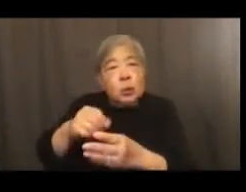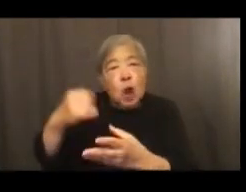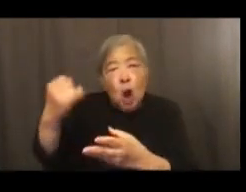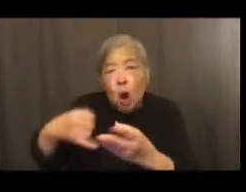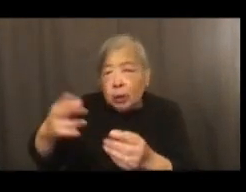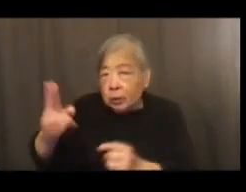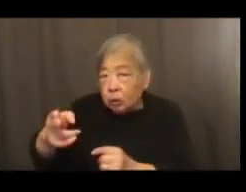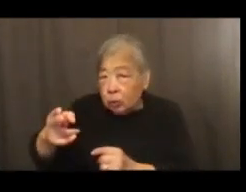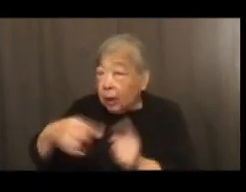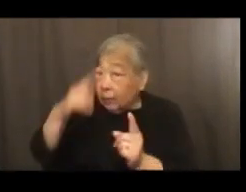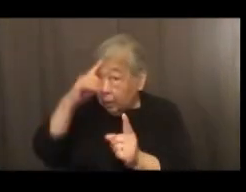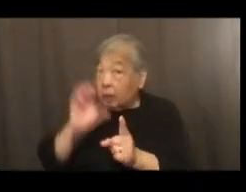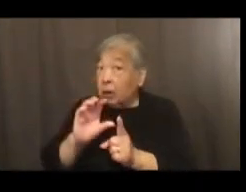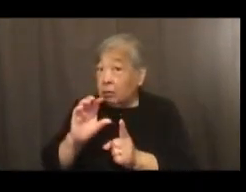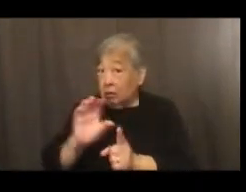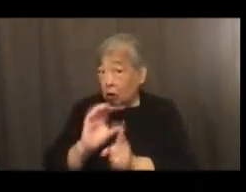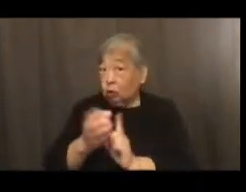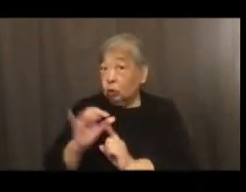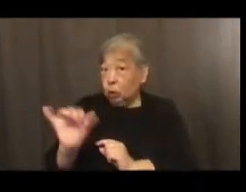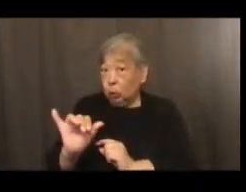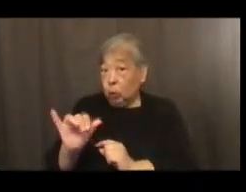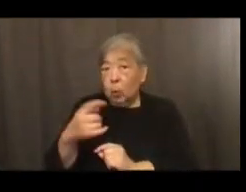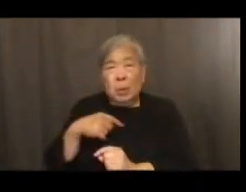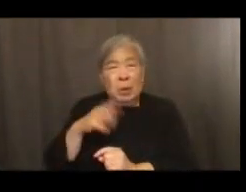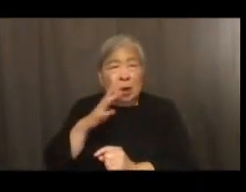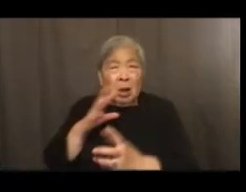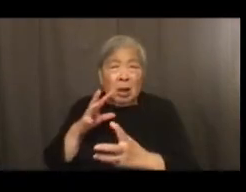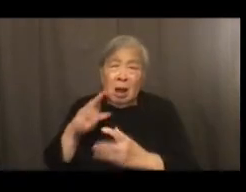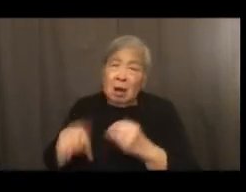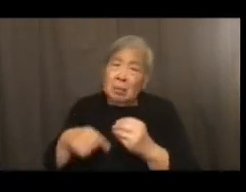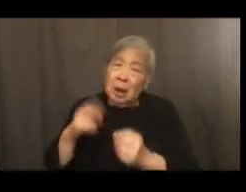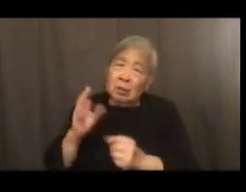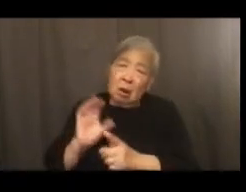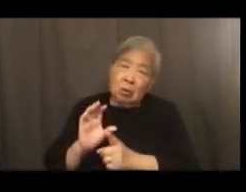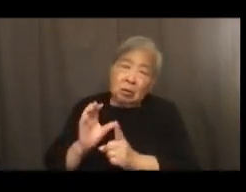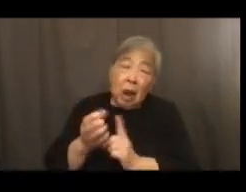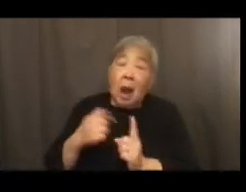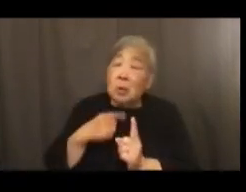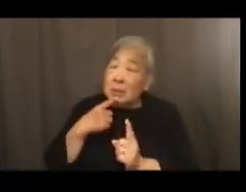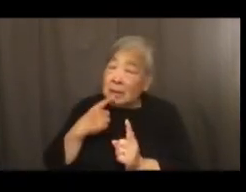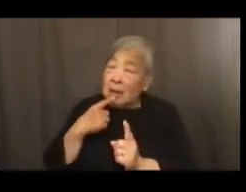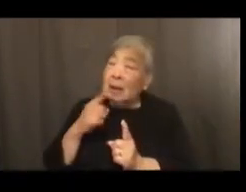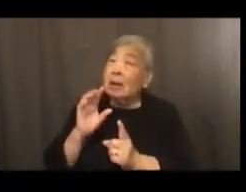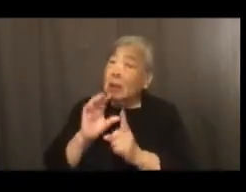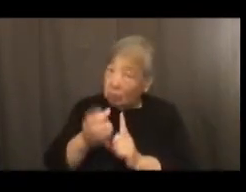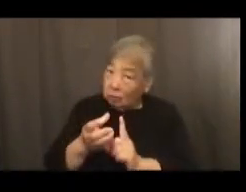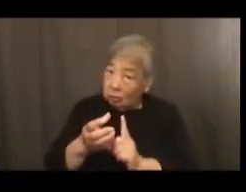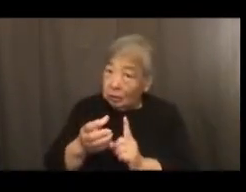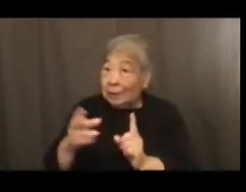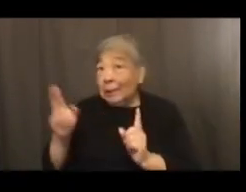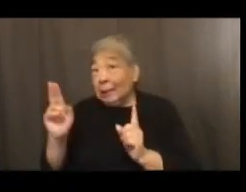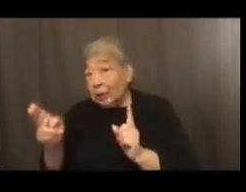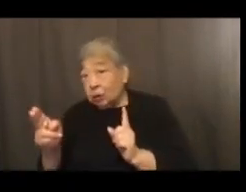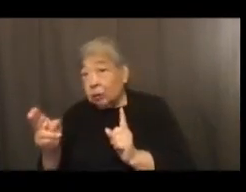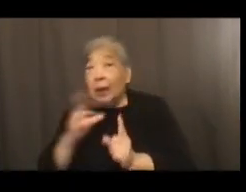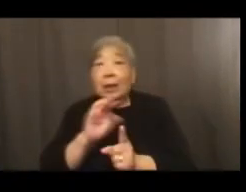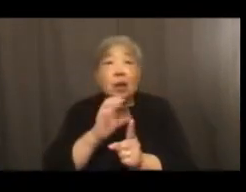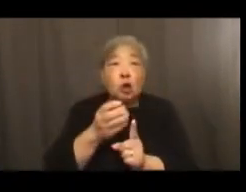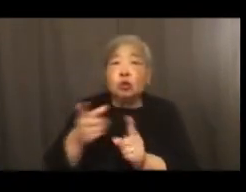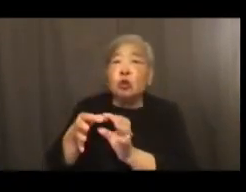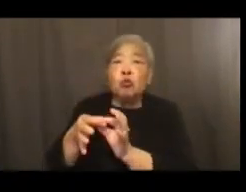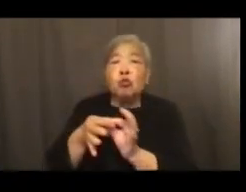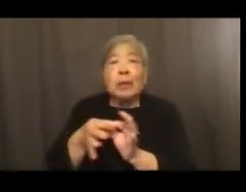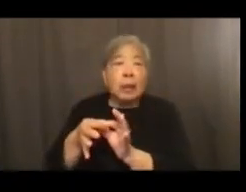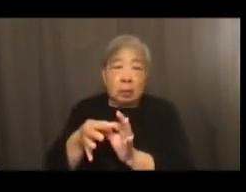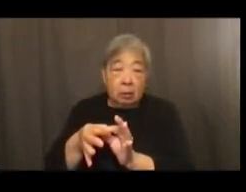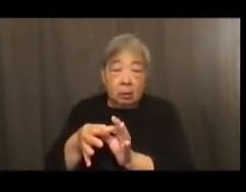of culture too, I would bring to the floor. We've been talking a lot about history. I would mention culture as, you know, obviously they're interrelated, but I think